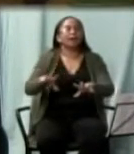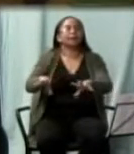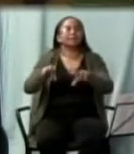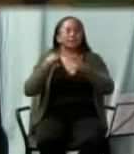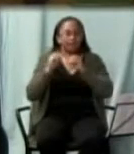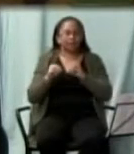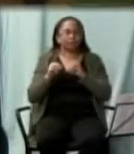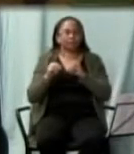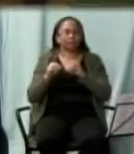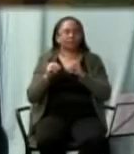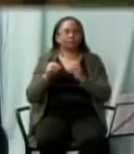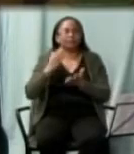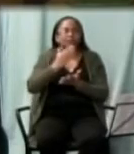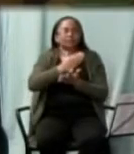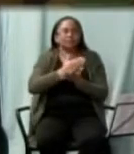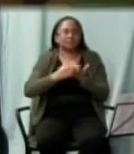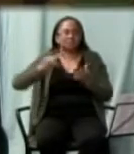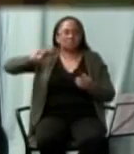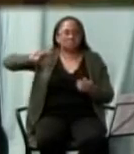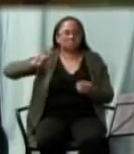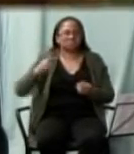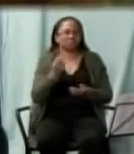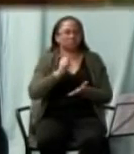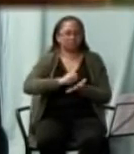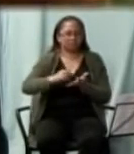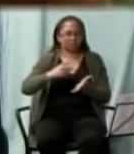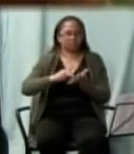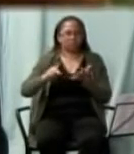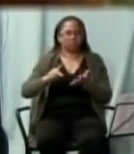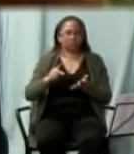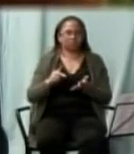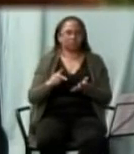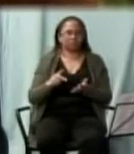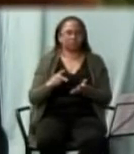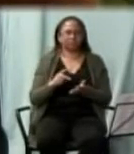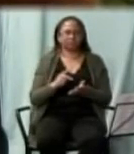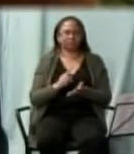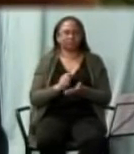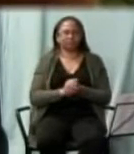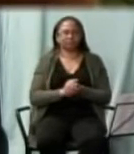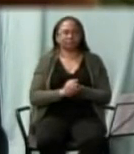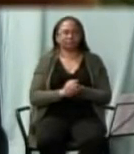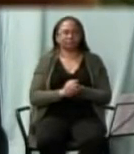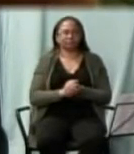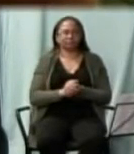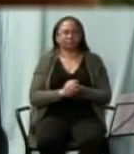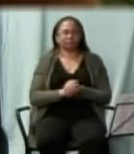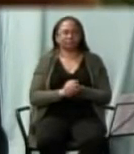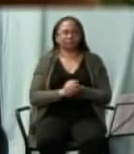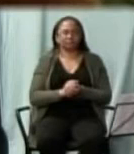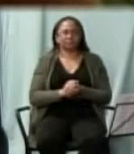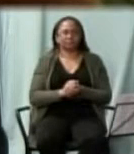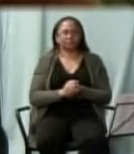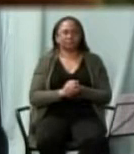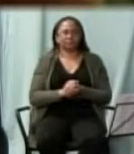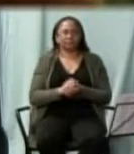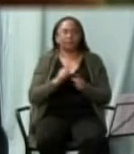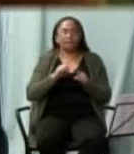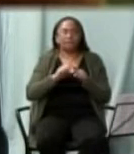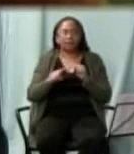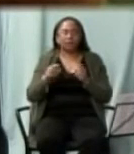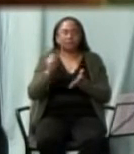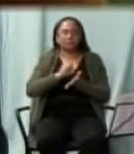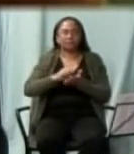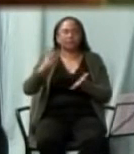insulted him some persecuted him but St.